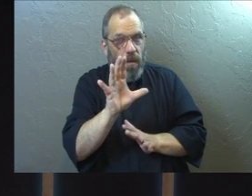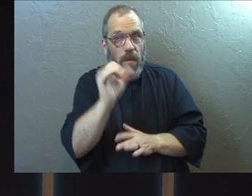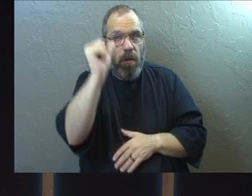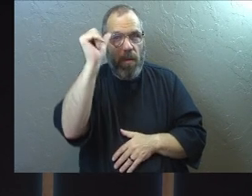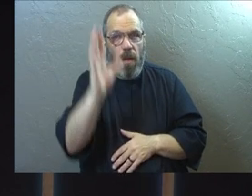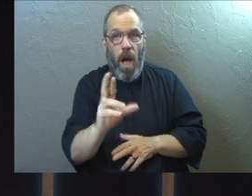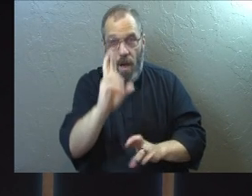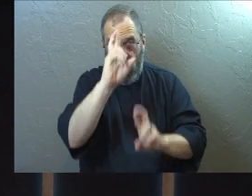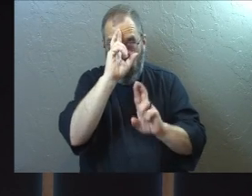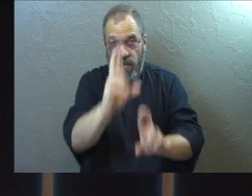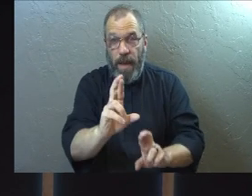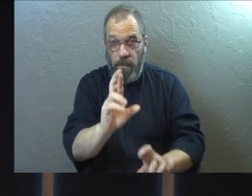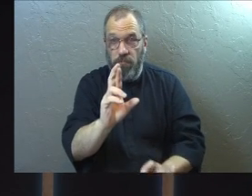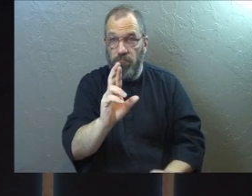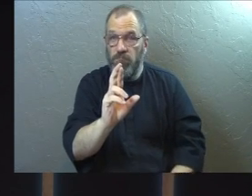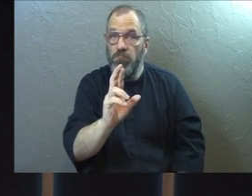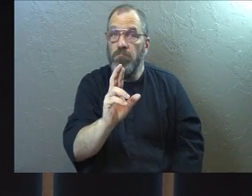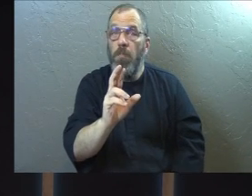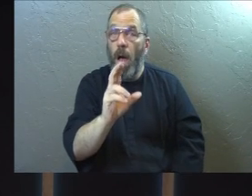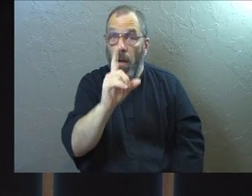God will respect your choice.